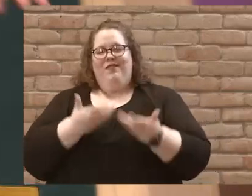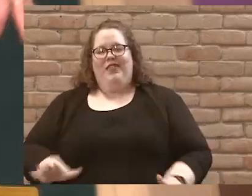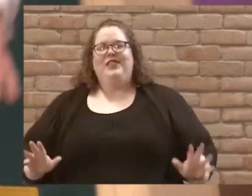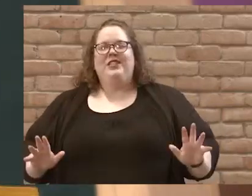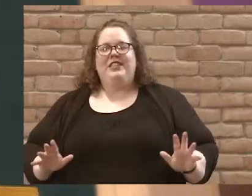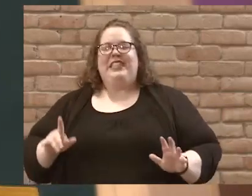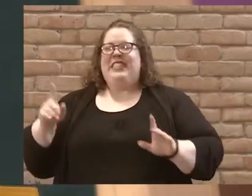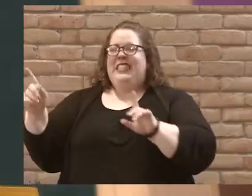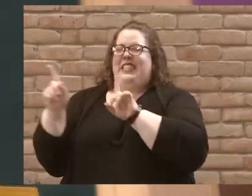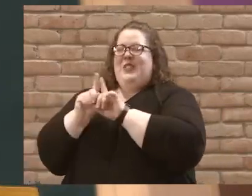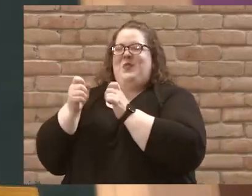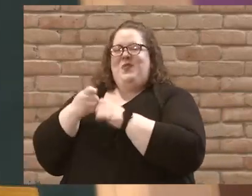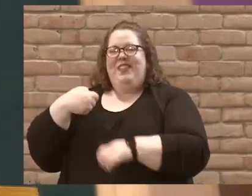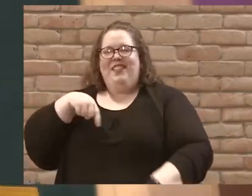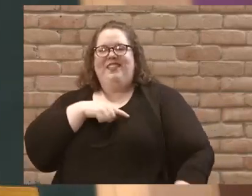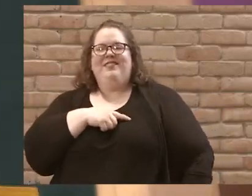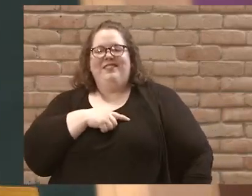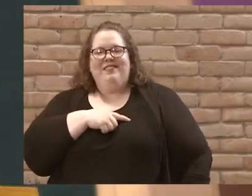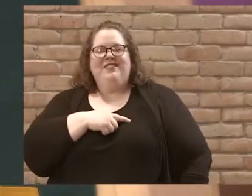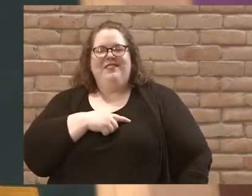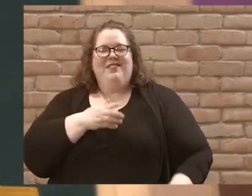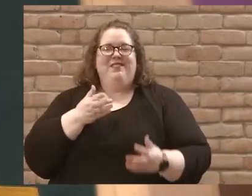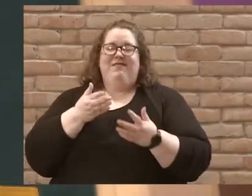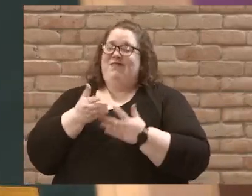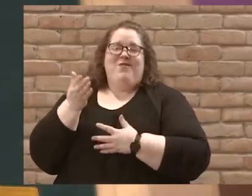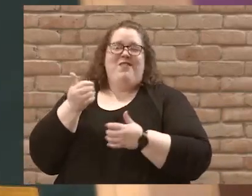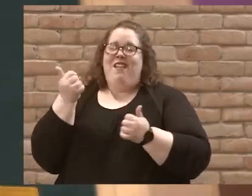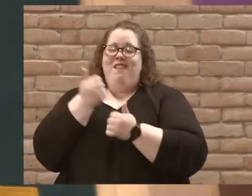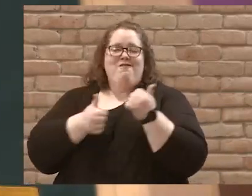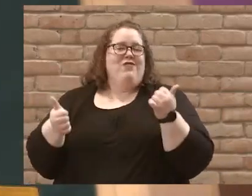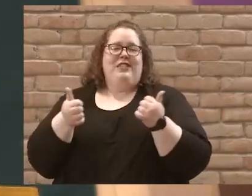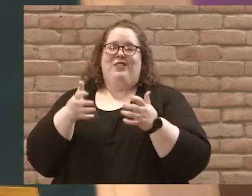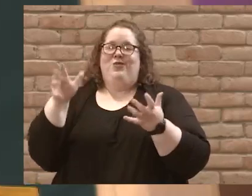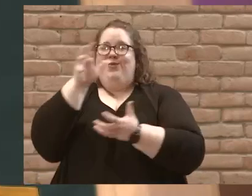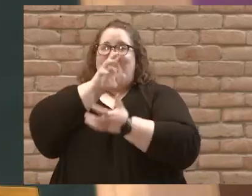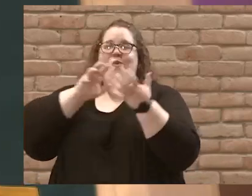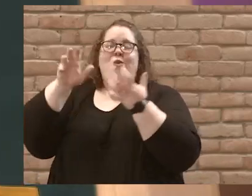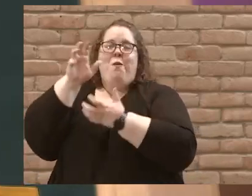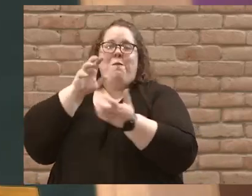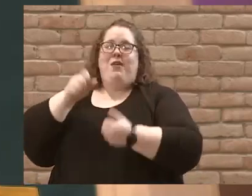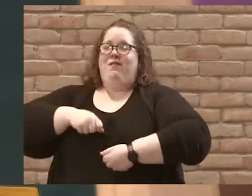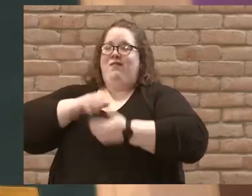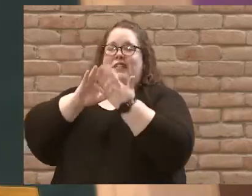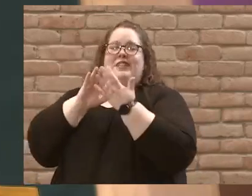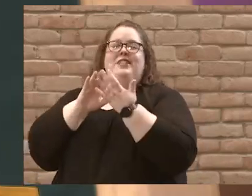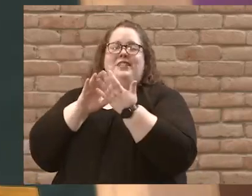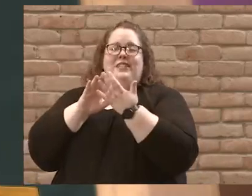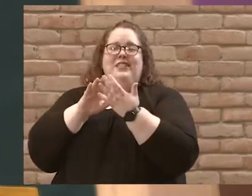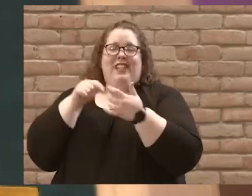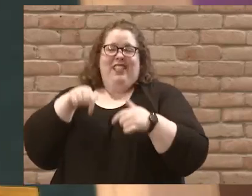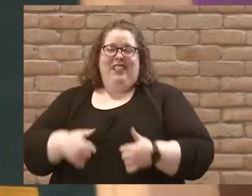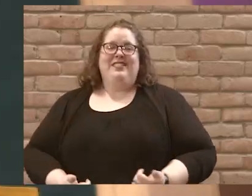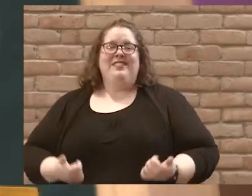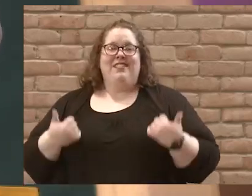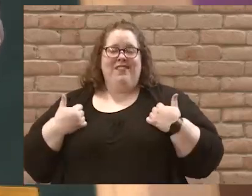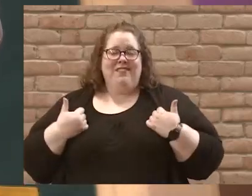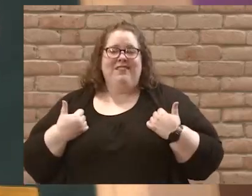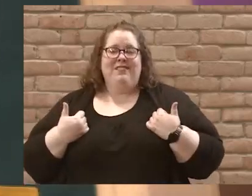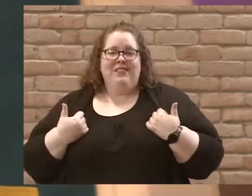he is with us through each and every storm that we face in this life.